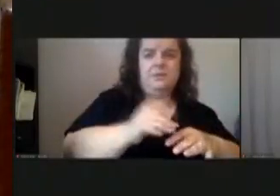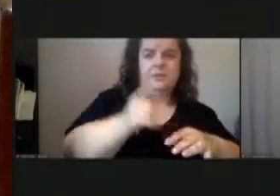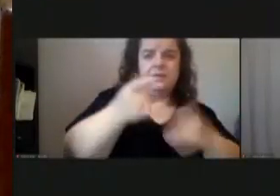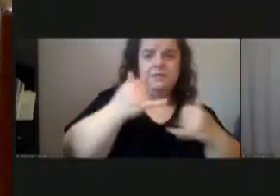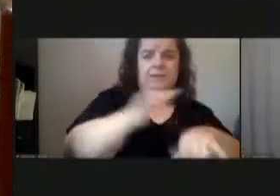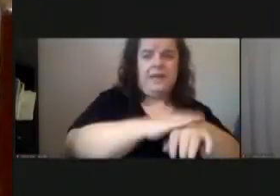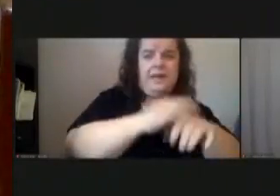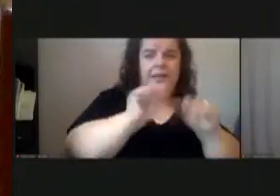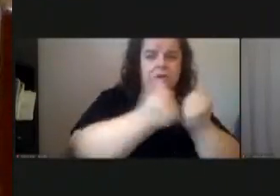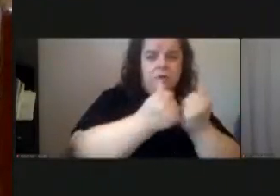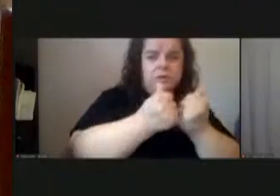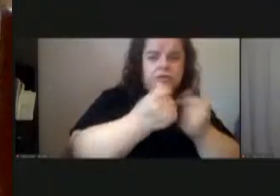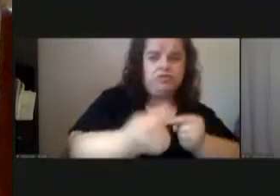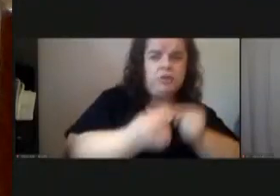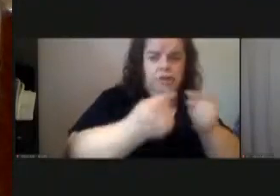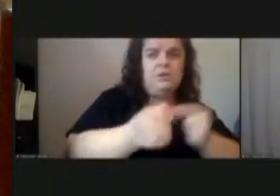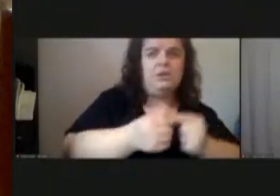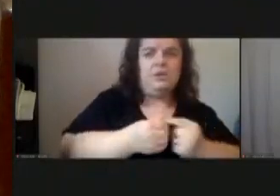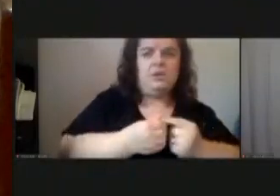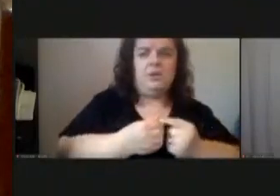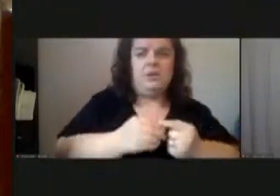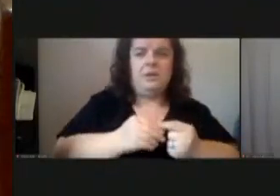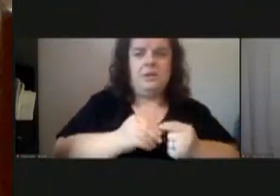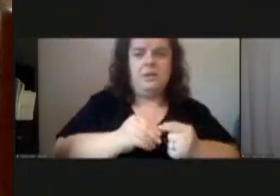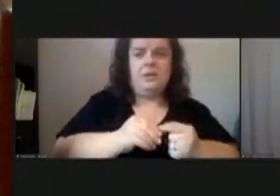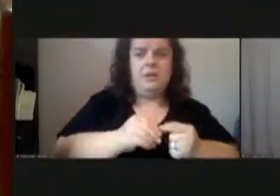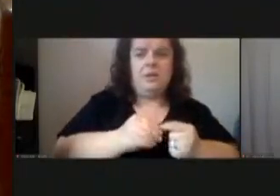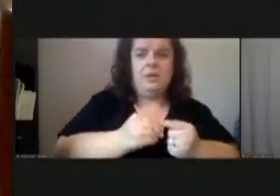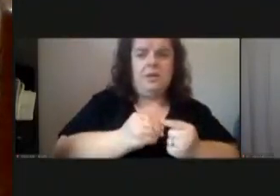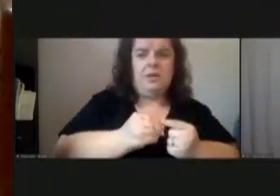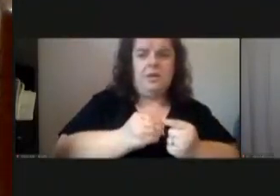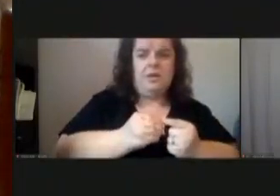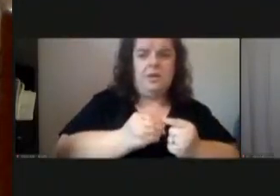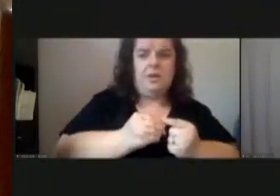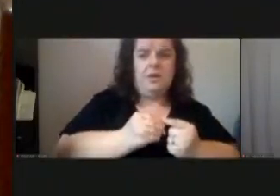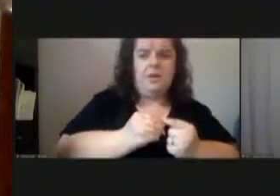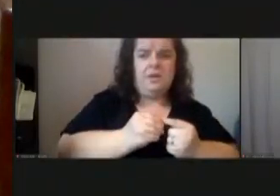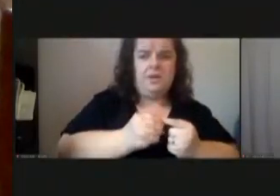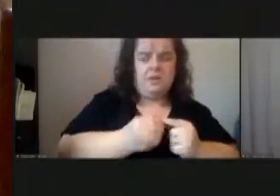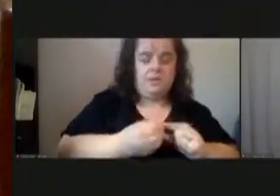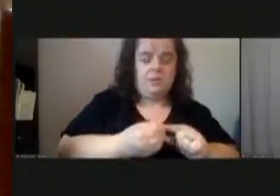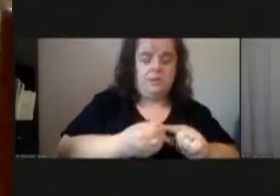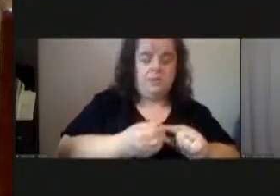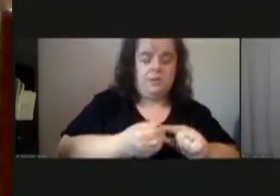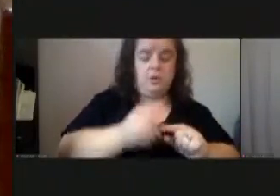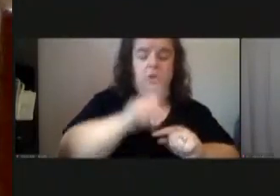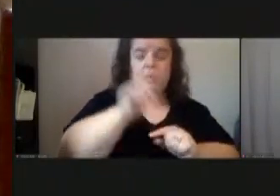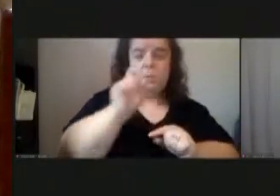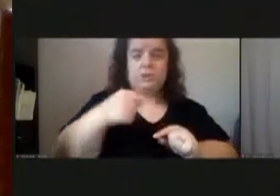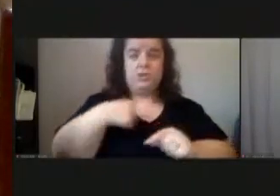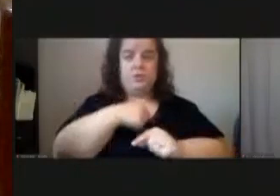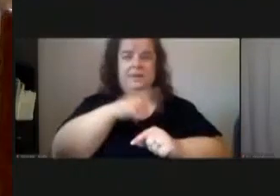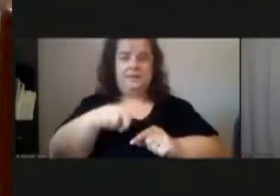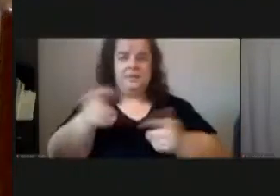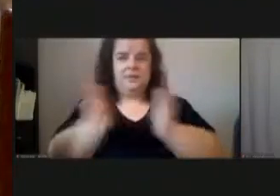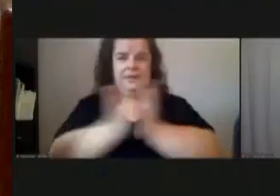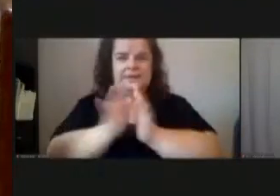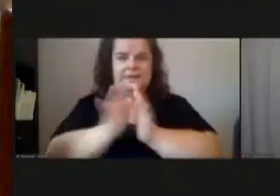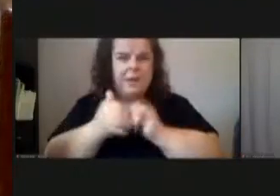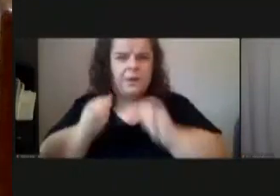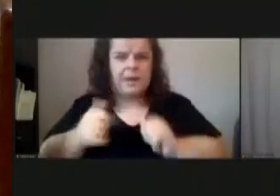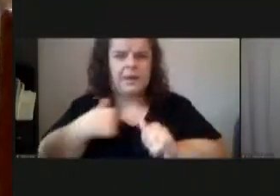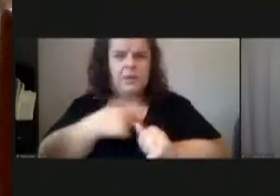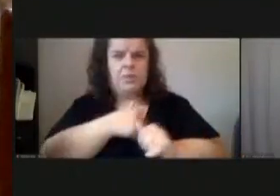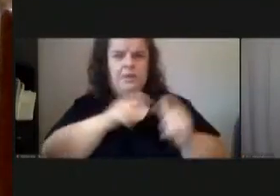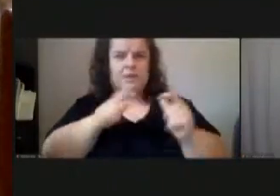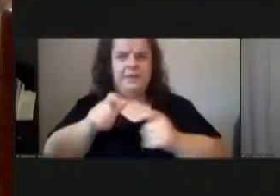but the thing the question we really should be asking ourselves is how can we get a great field for in